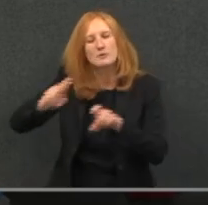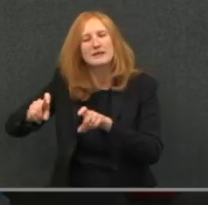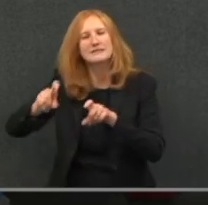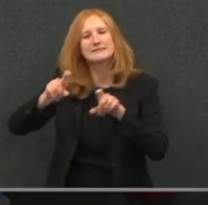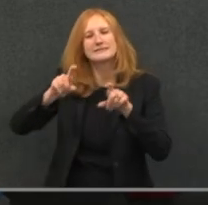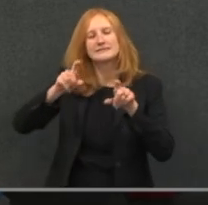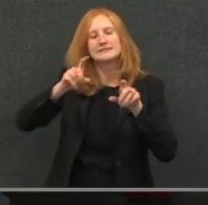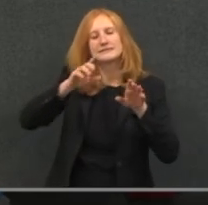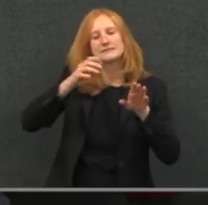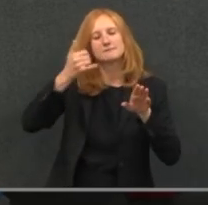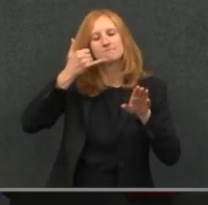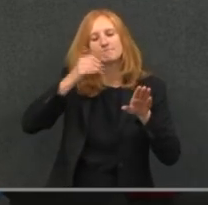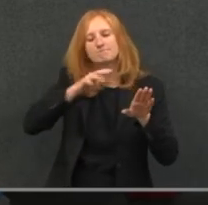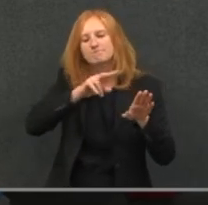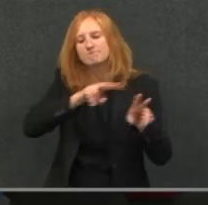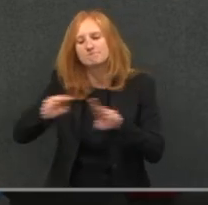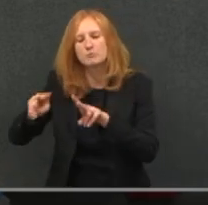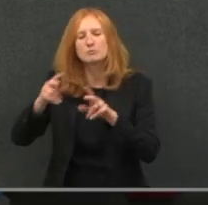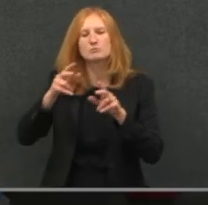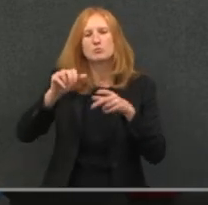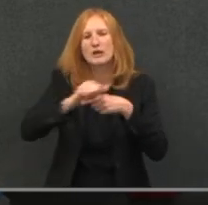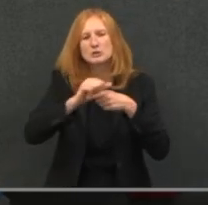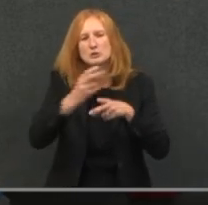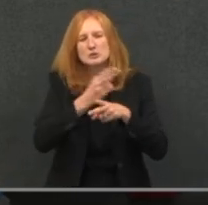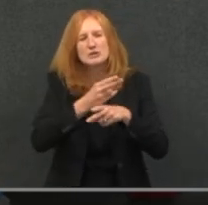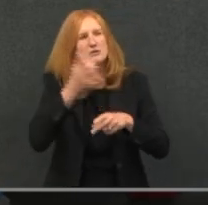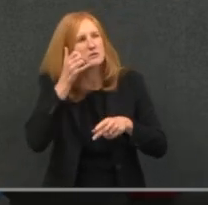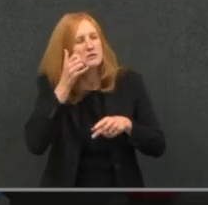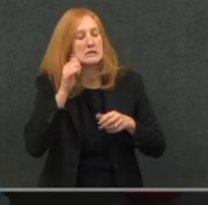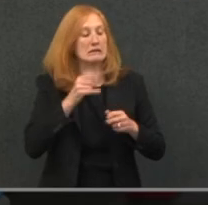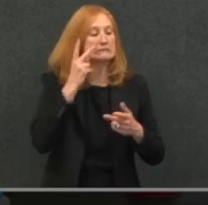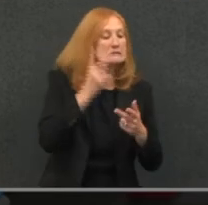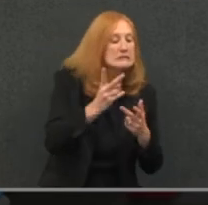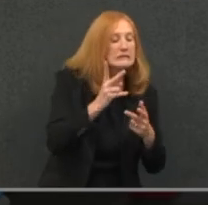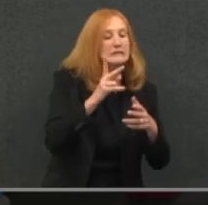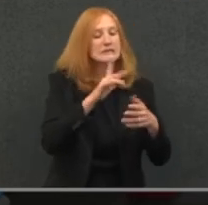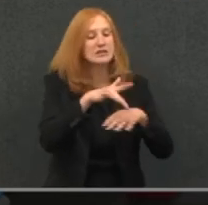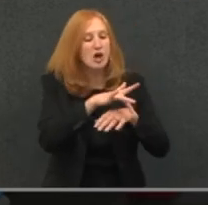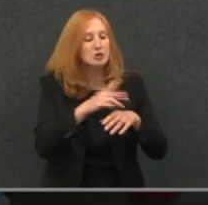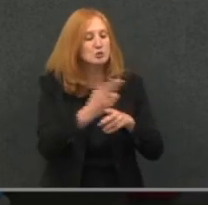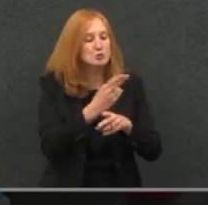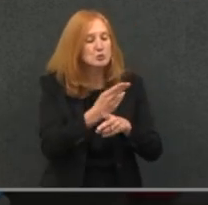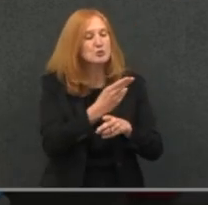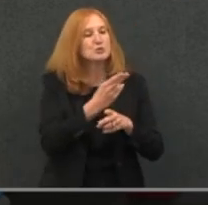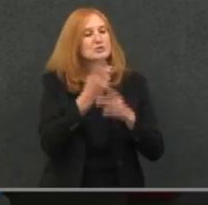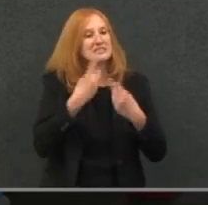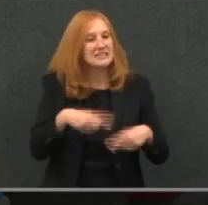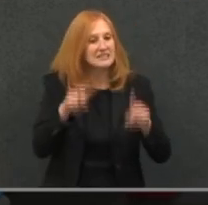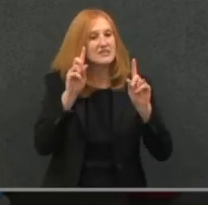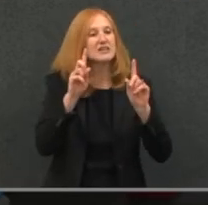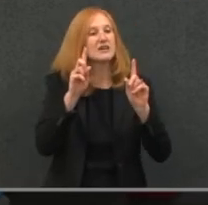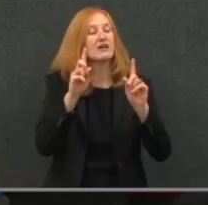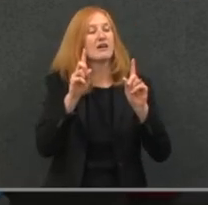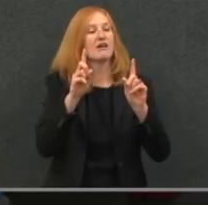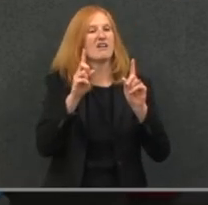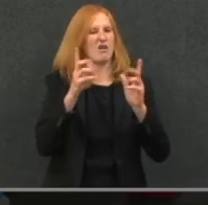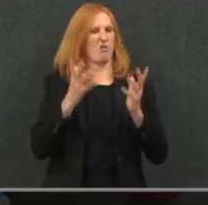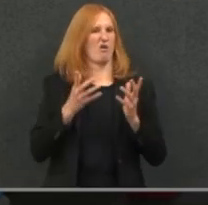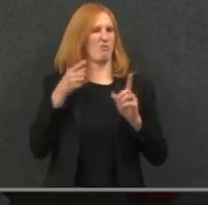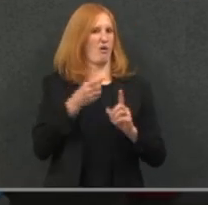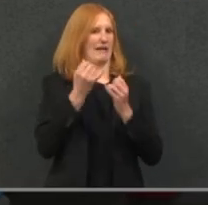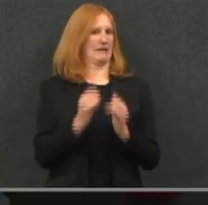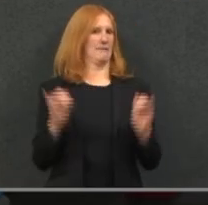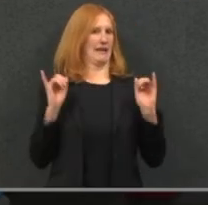access the different features of the phone, that they can see the phone or whatever it is they're trying to be able to do independently.